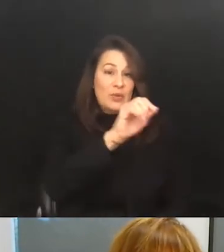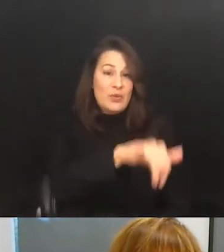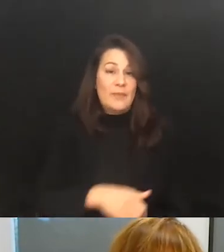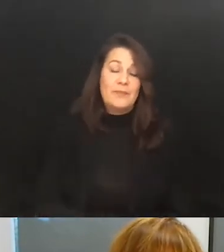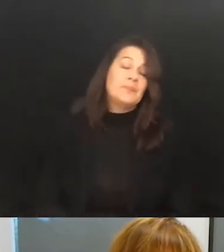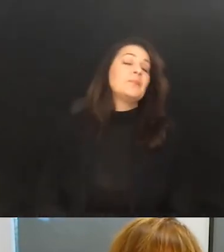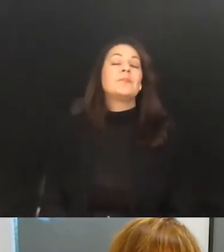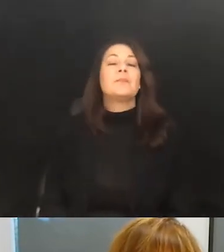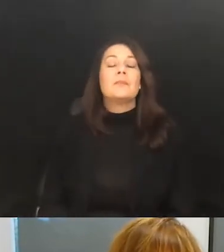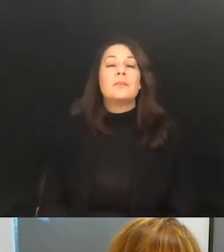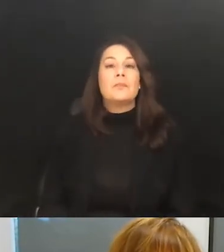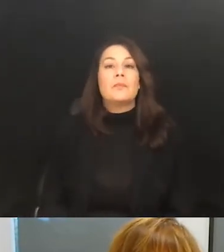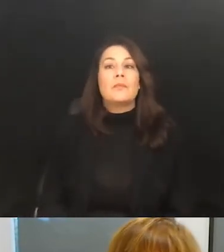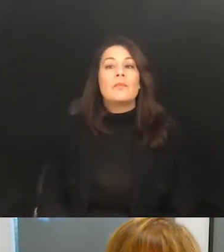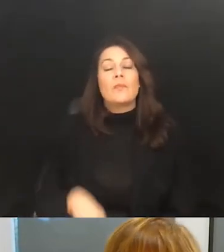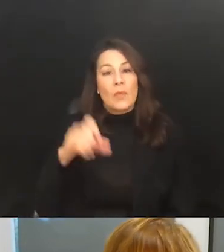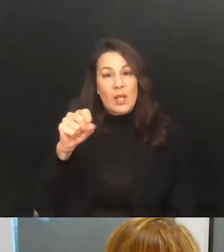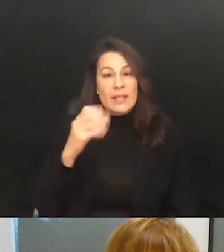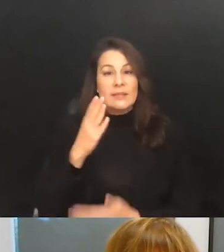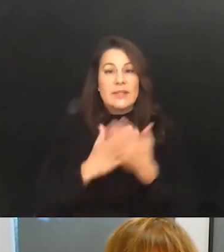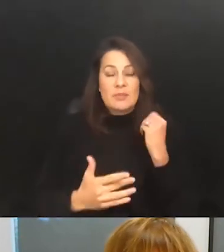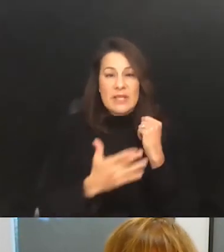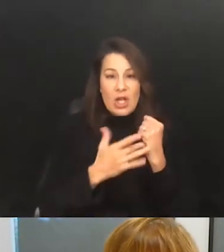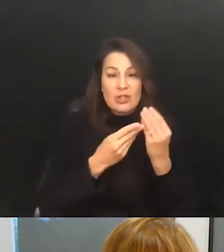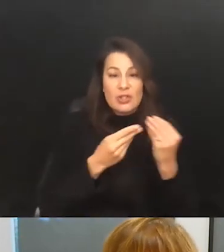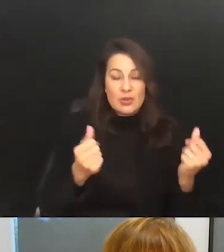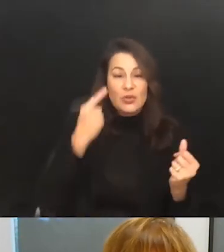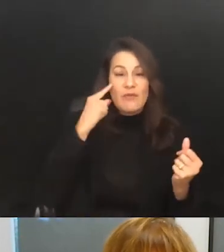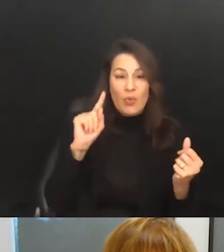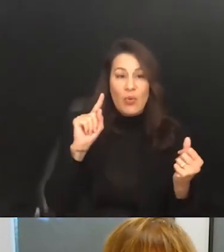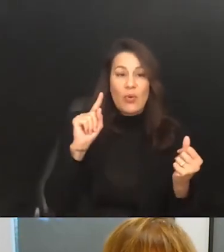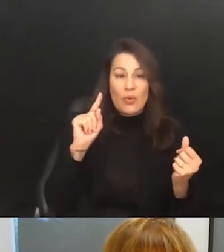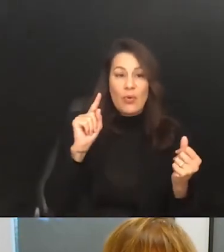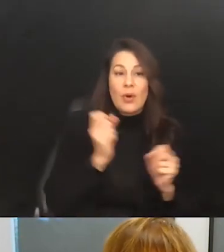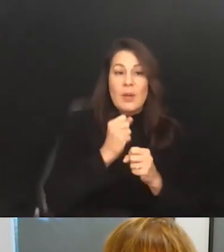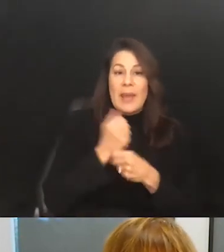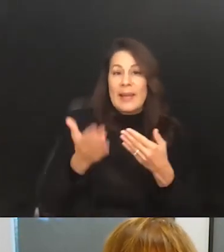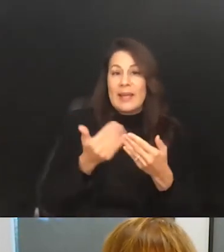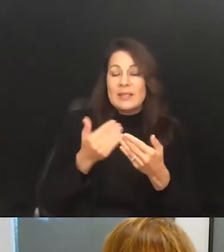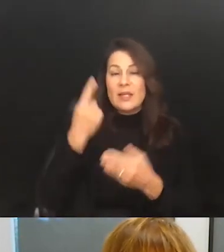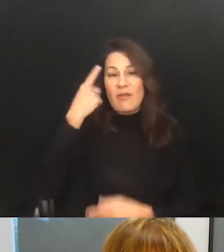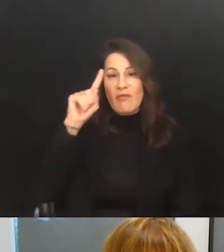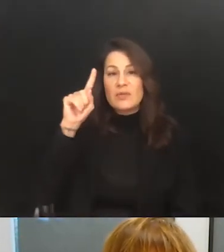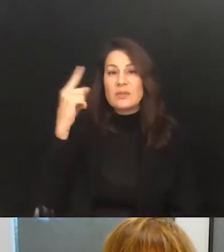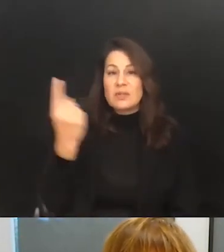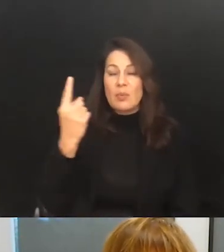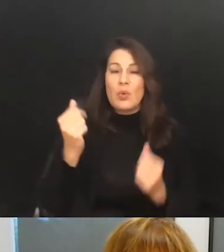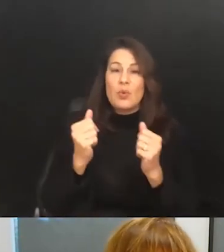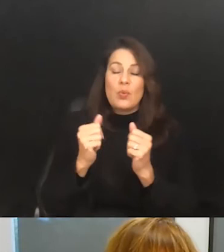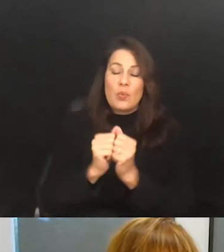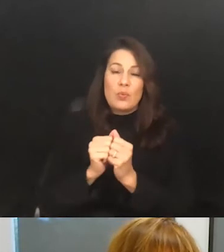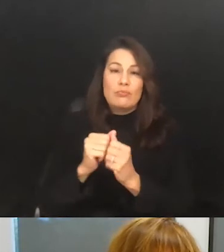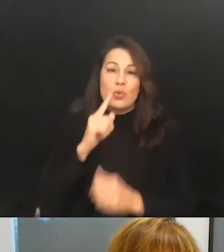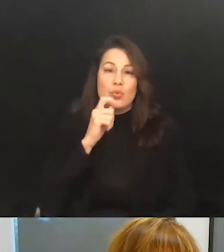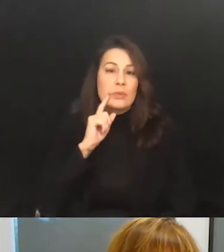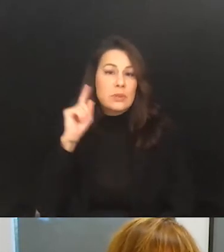and that, that yes, there are some technology solutions to make, to make it easier for somebody with a hearing impairment on a phone call, but